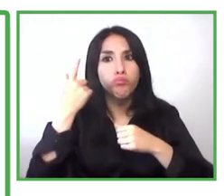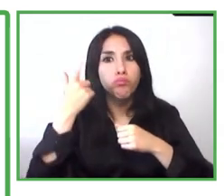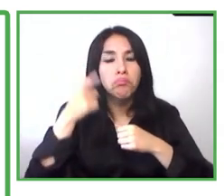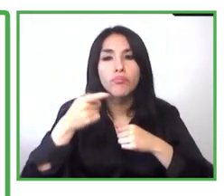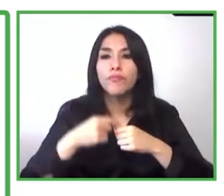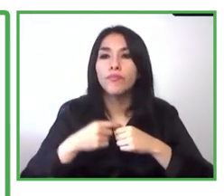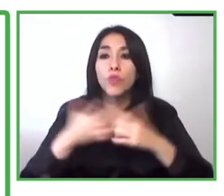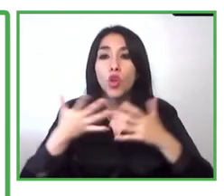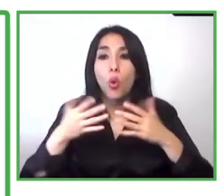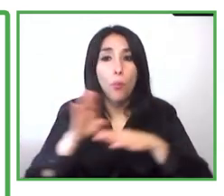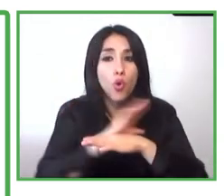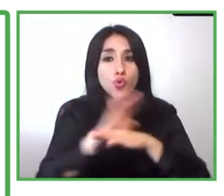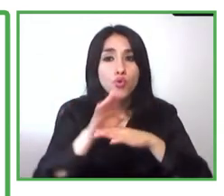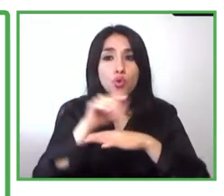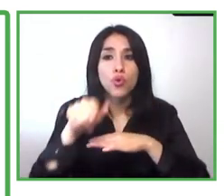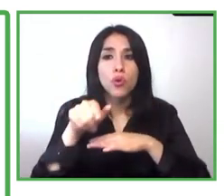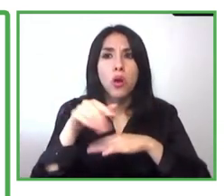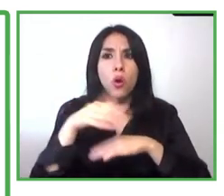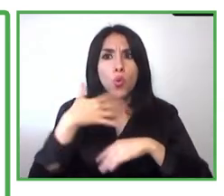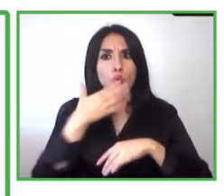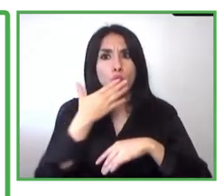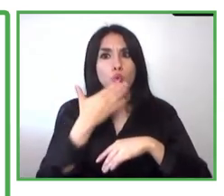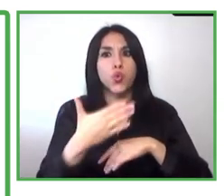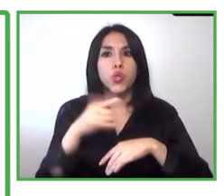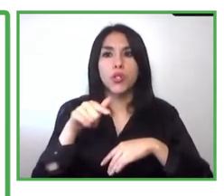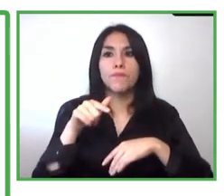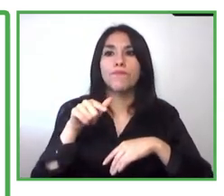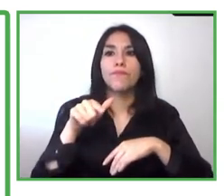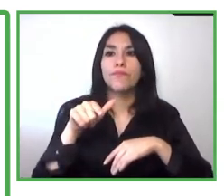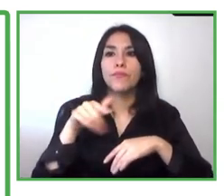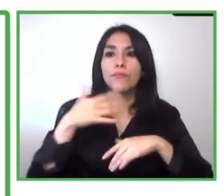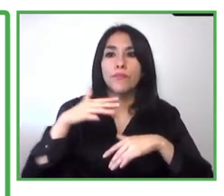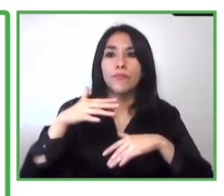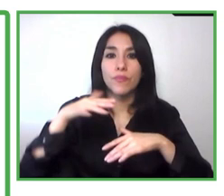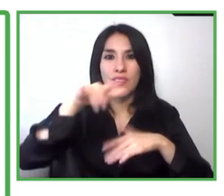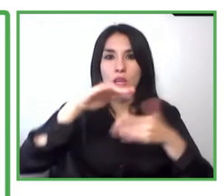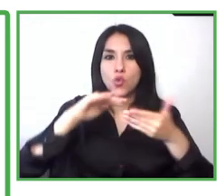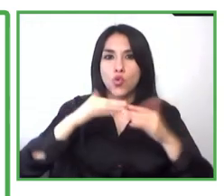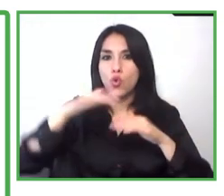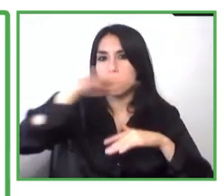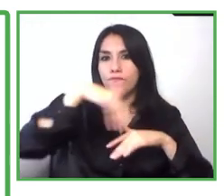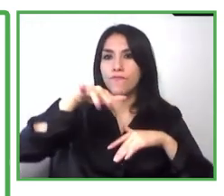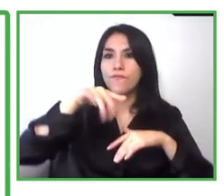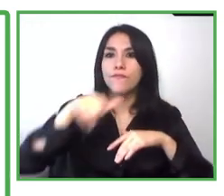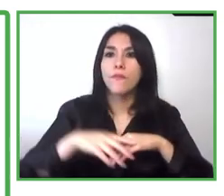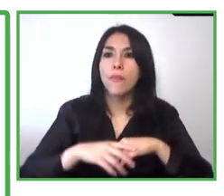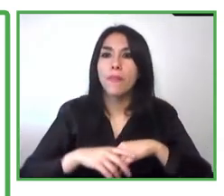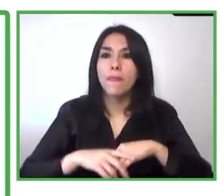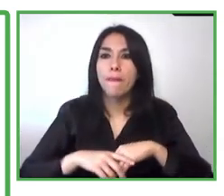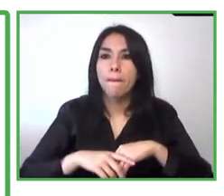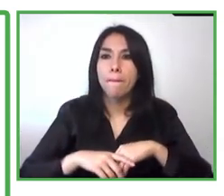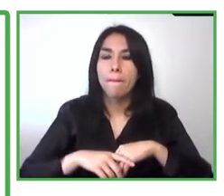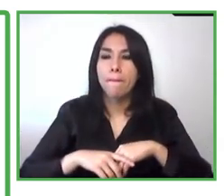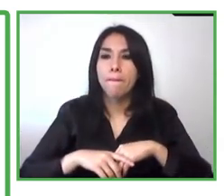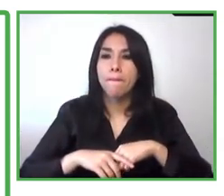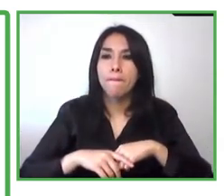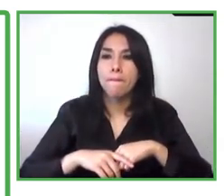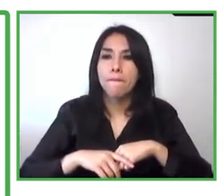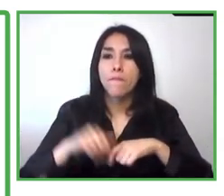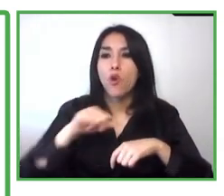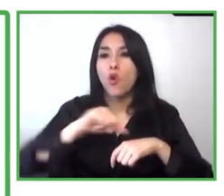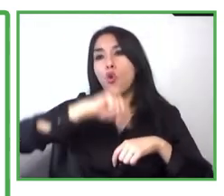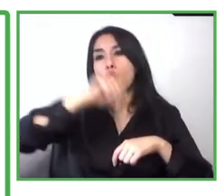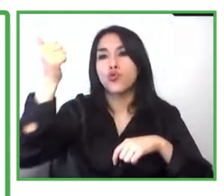ways and there was very good this is only an example that the of the tools we created and then on phase three we